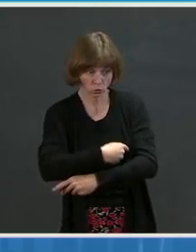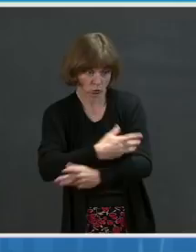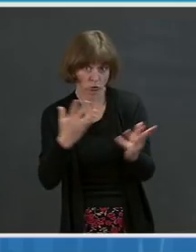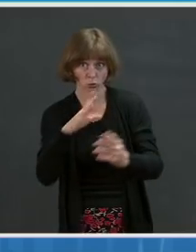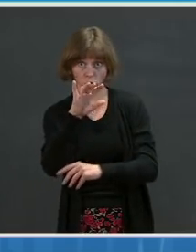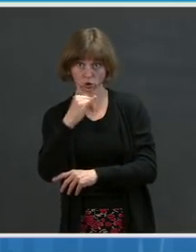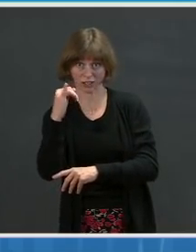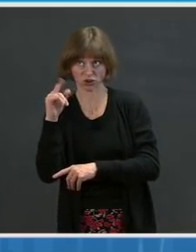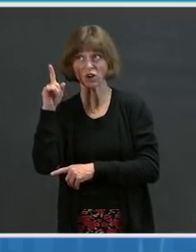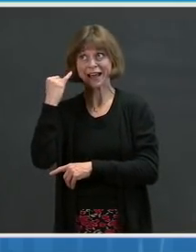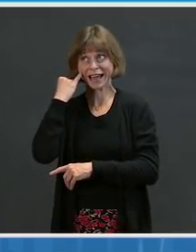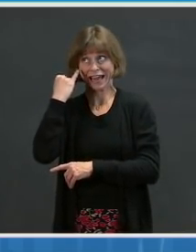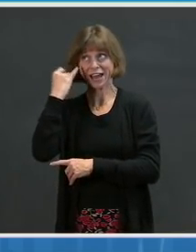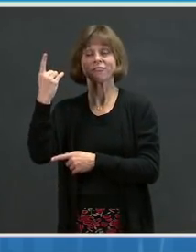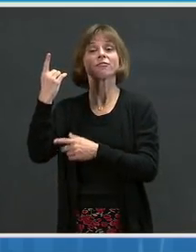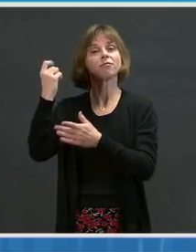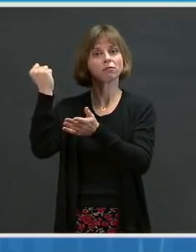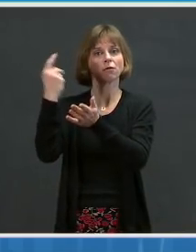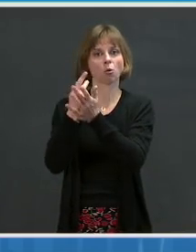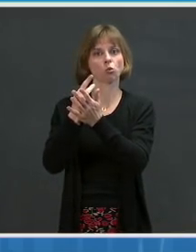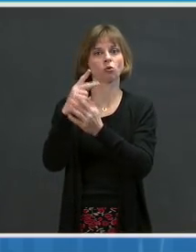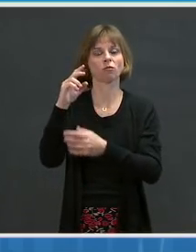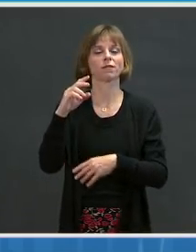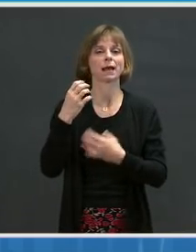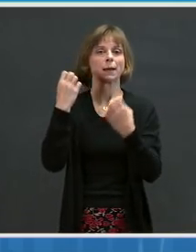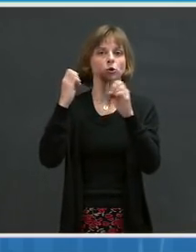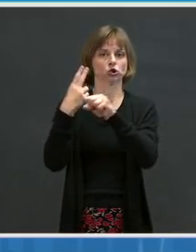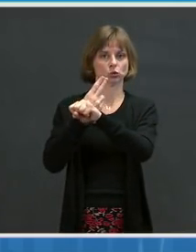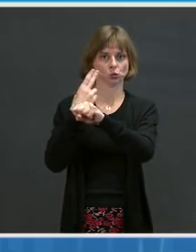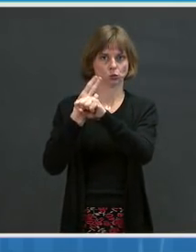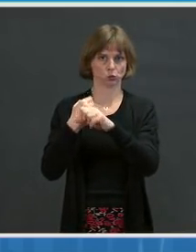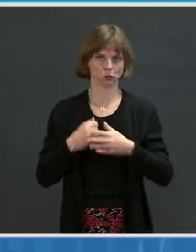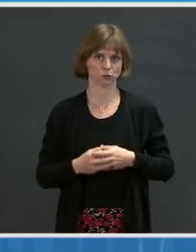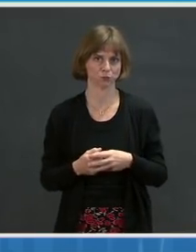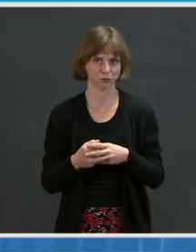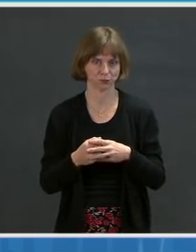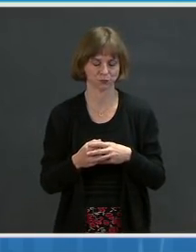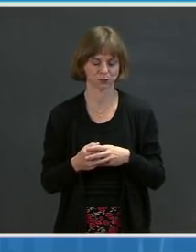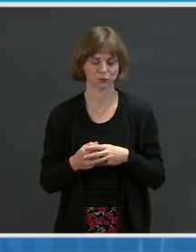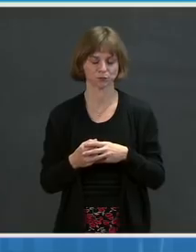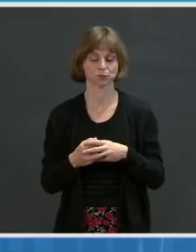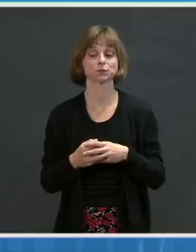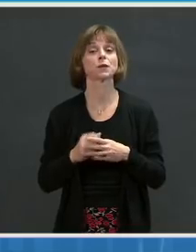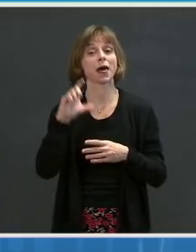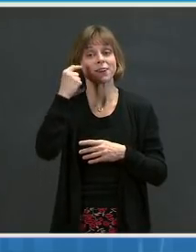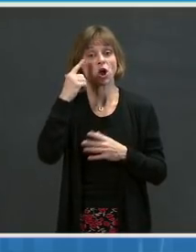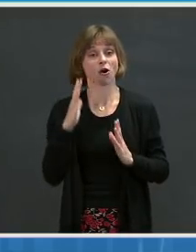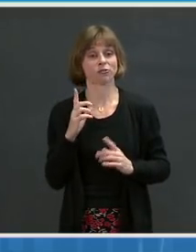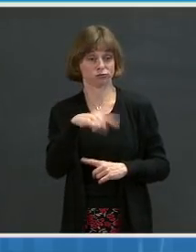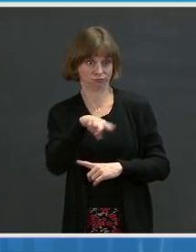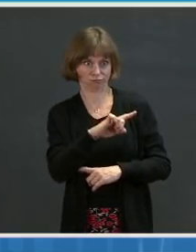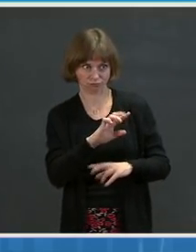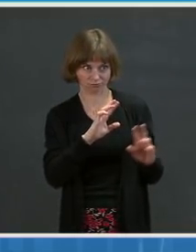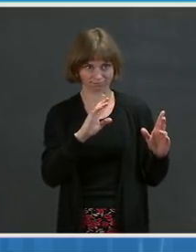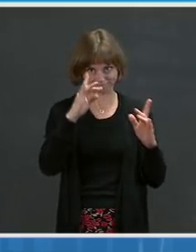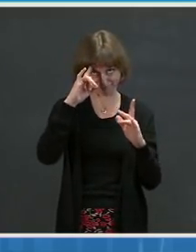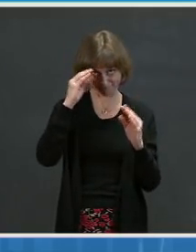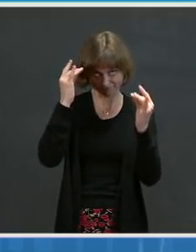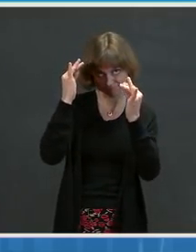EUA is granted. The governors are carefully planning their efforts in getting ready for the possible new vaccine.